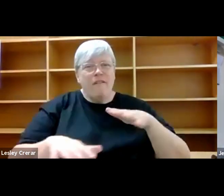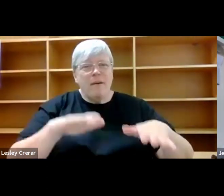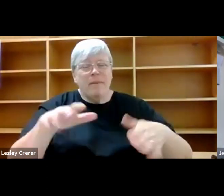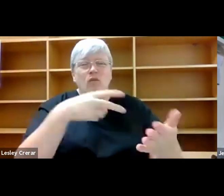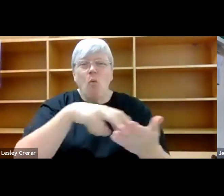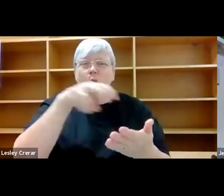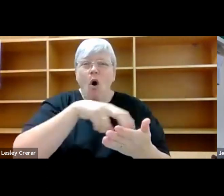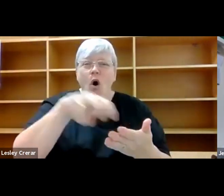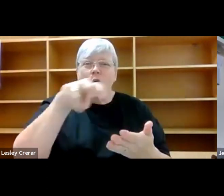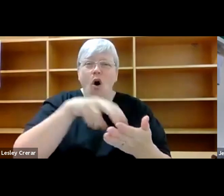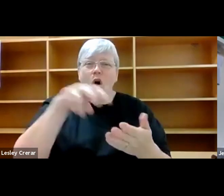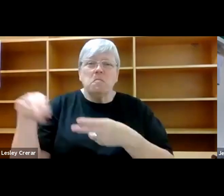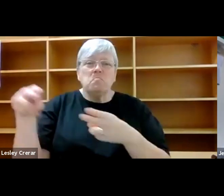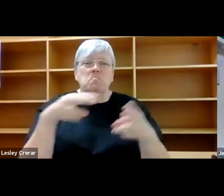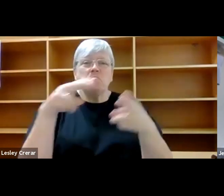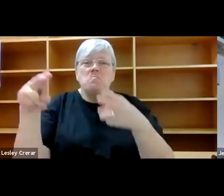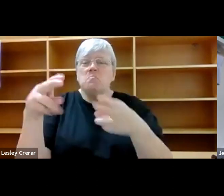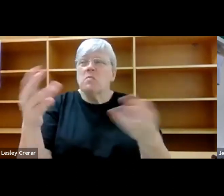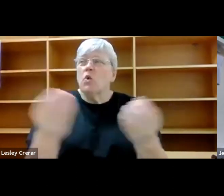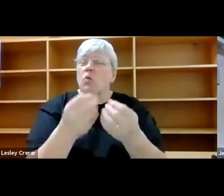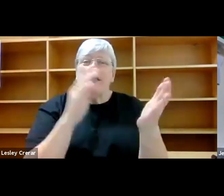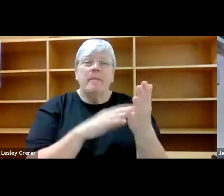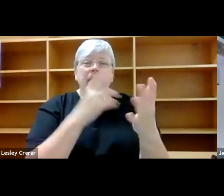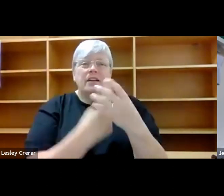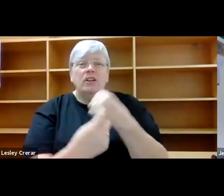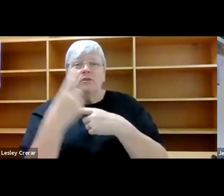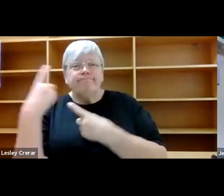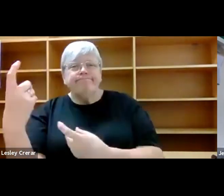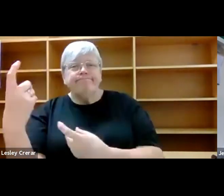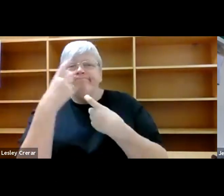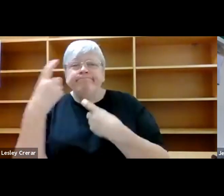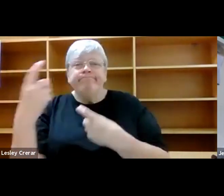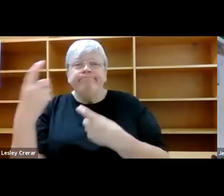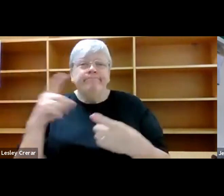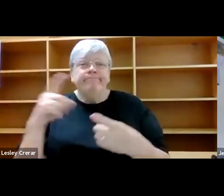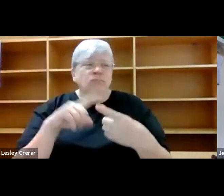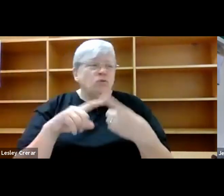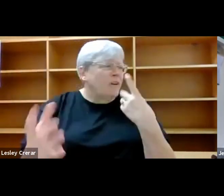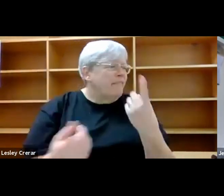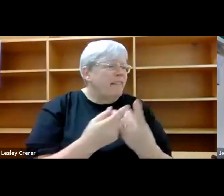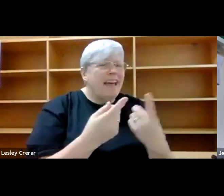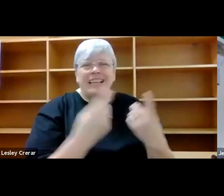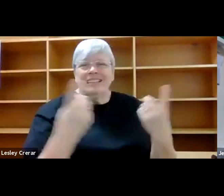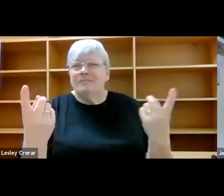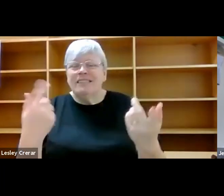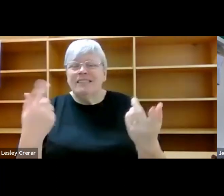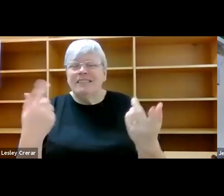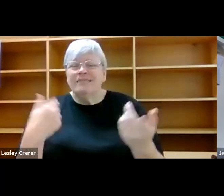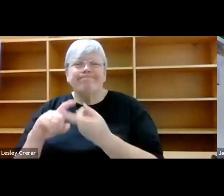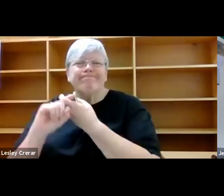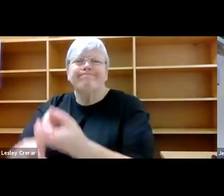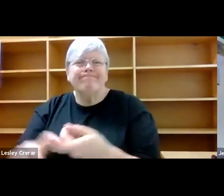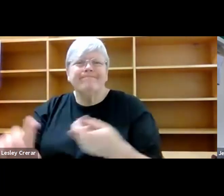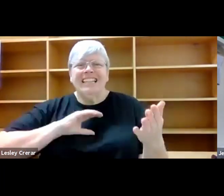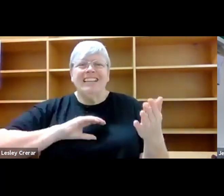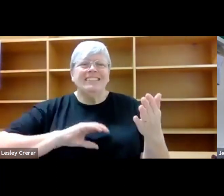Taipei's streets with my mother and alone, in search of an anchor, my map a jumble of transliterations and characters pressed